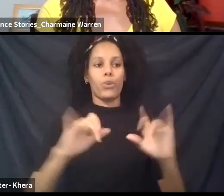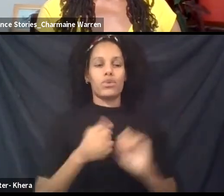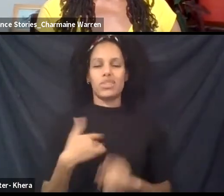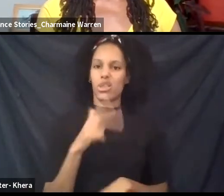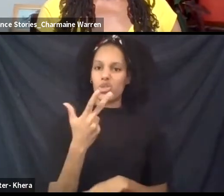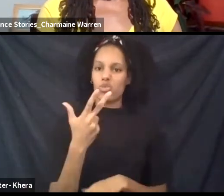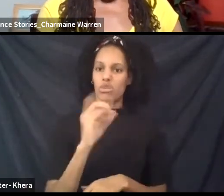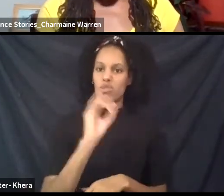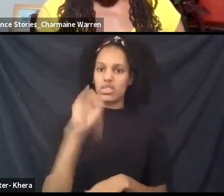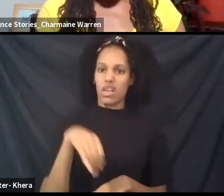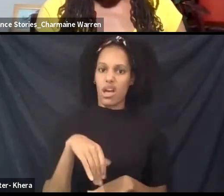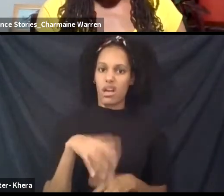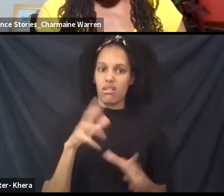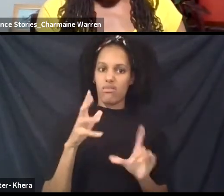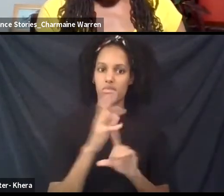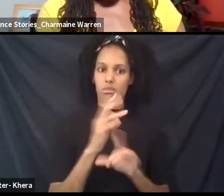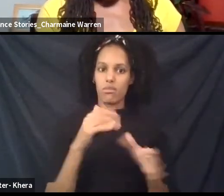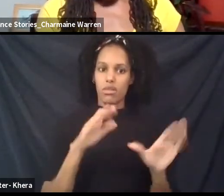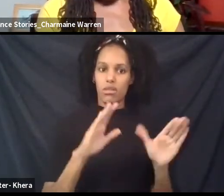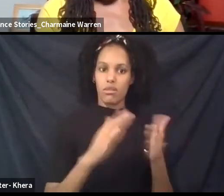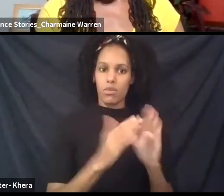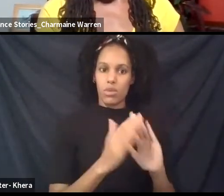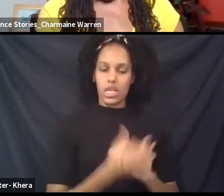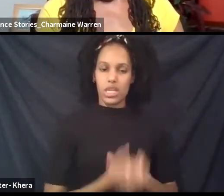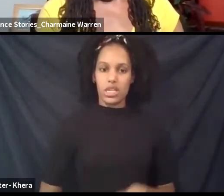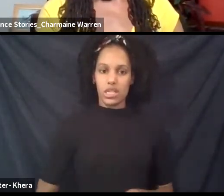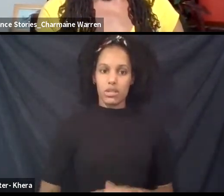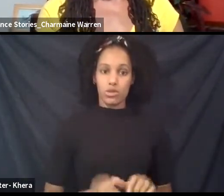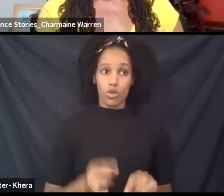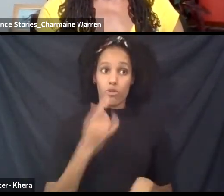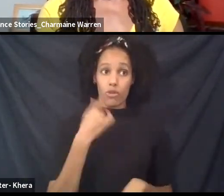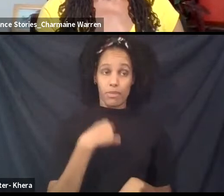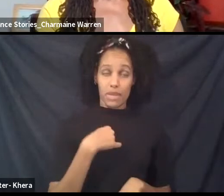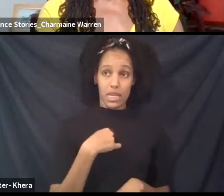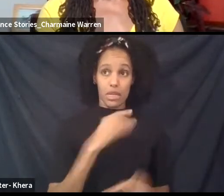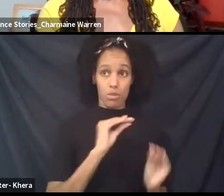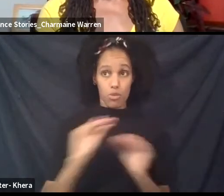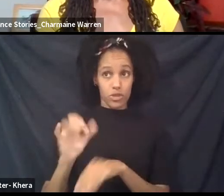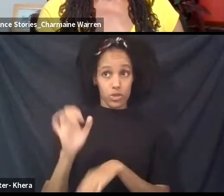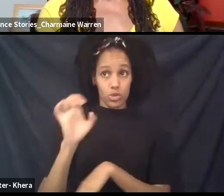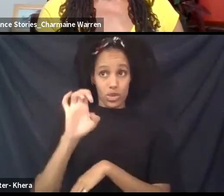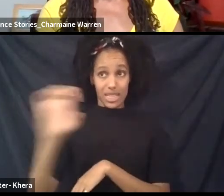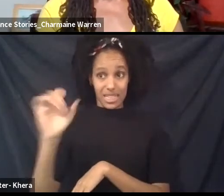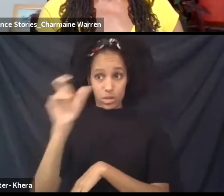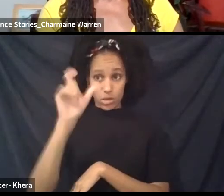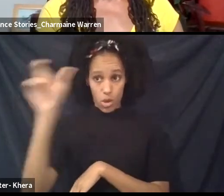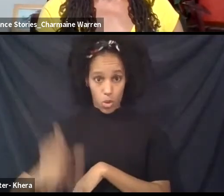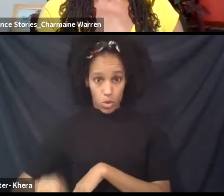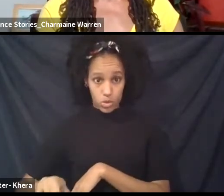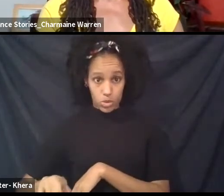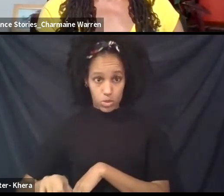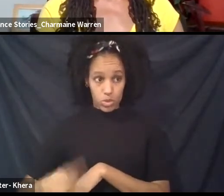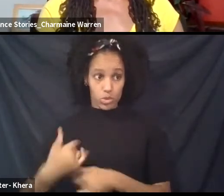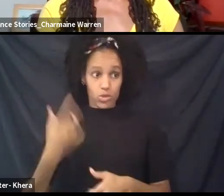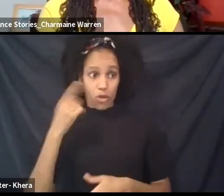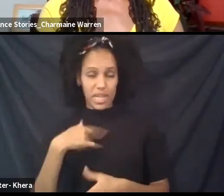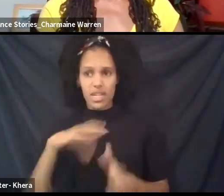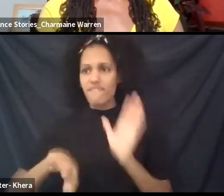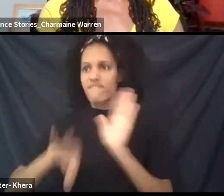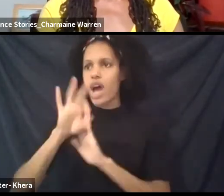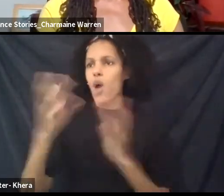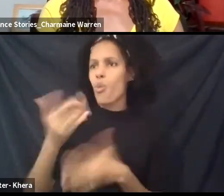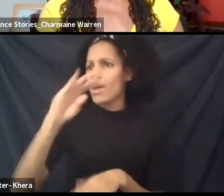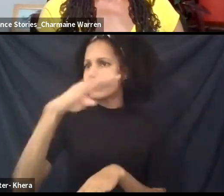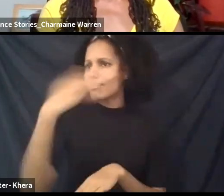population. So my moving out of here was also about finding what is Black dance? Where is it? What, how can, how can I